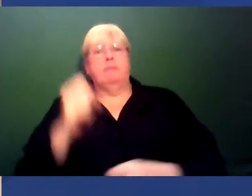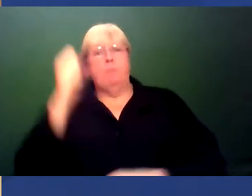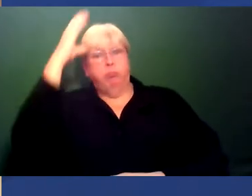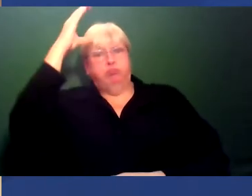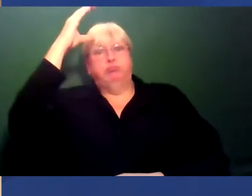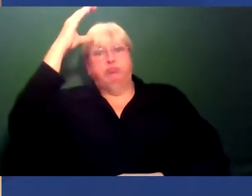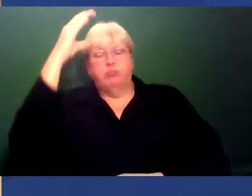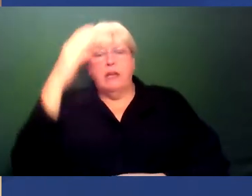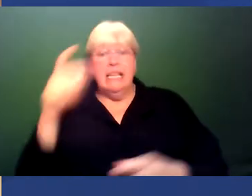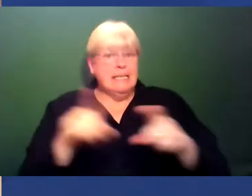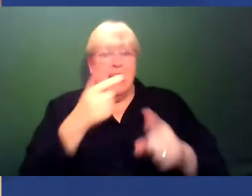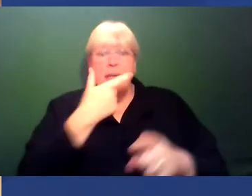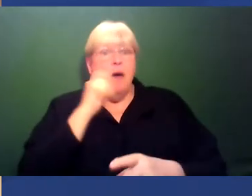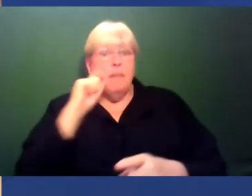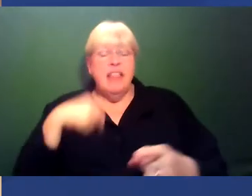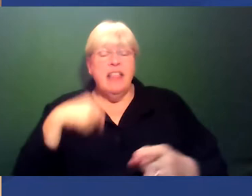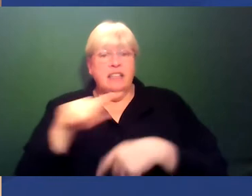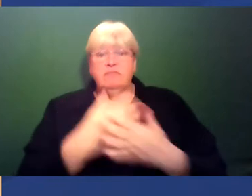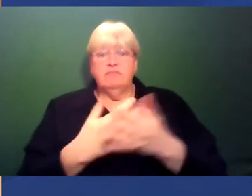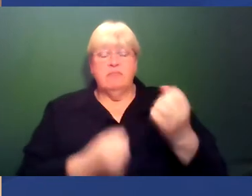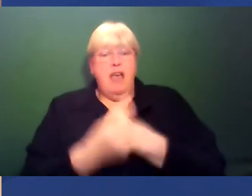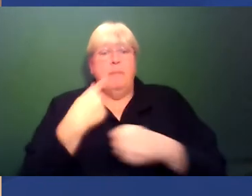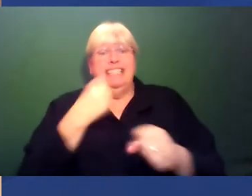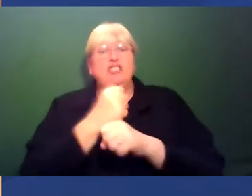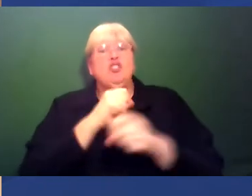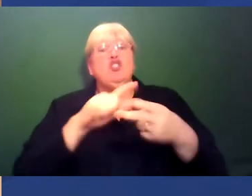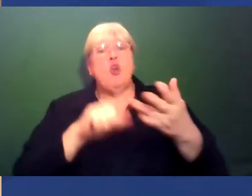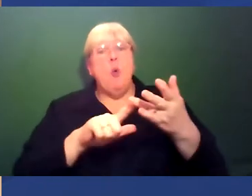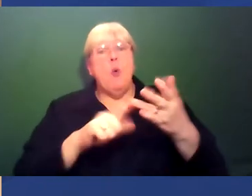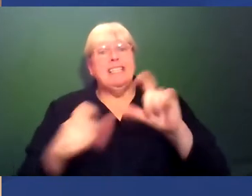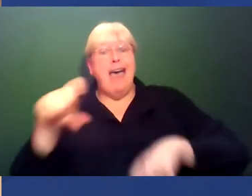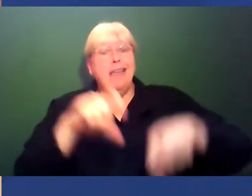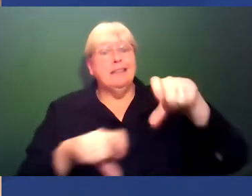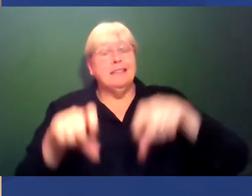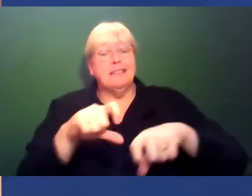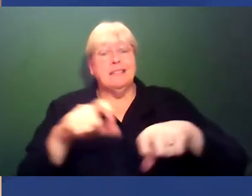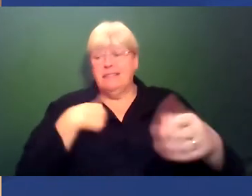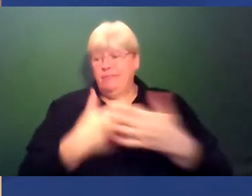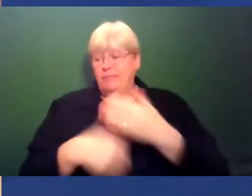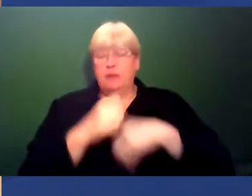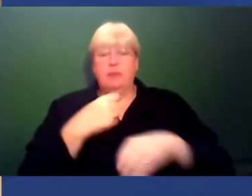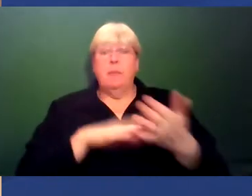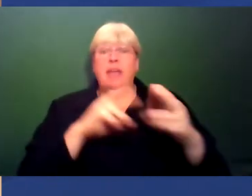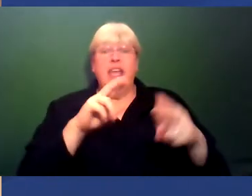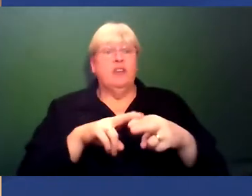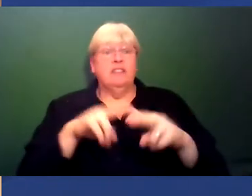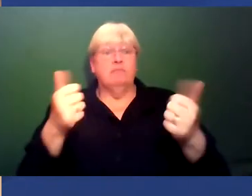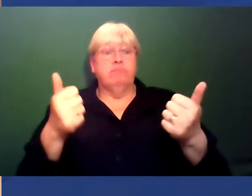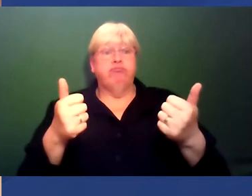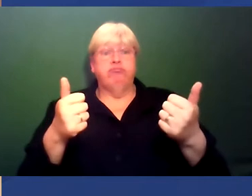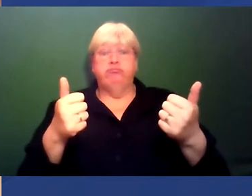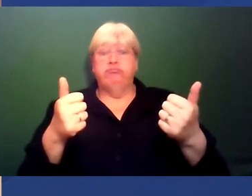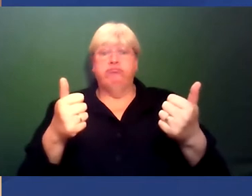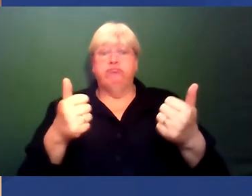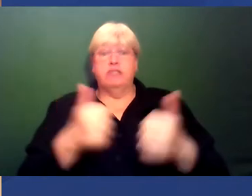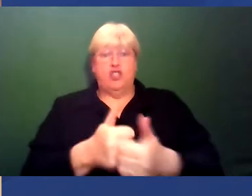to the public at large. It just so happens that it's geosciences. So, yeah, that's how I led into it. But my parents were great through all of that. They had no